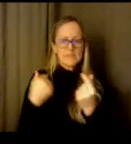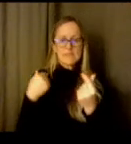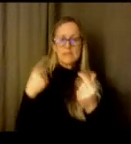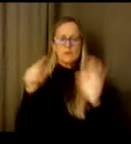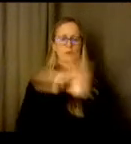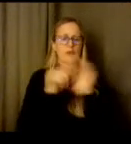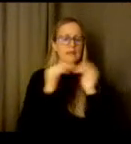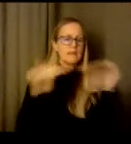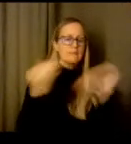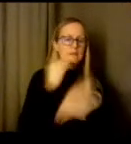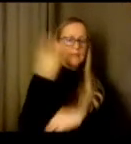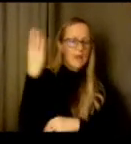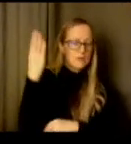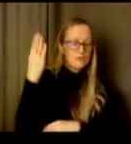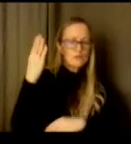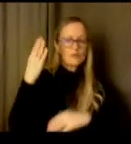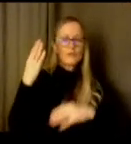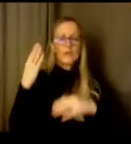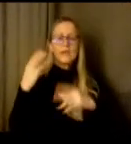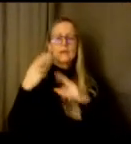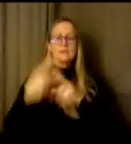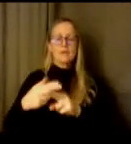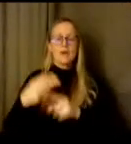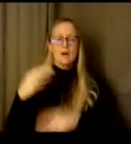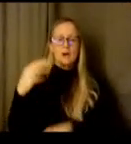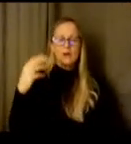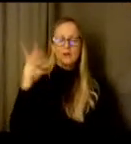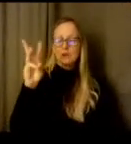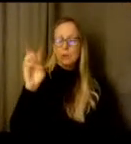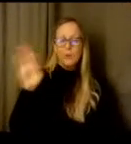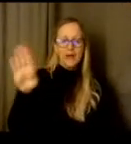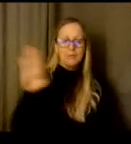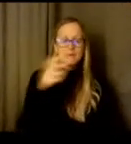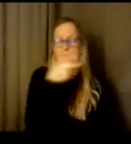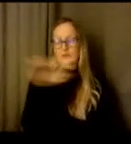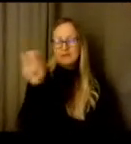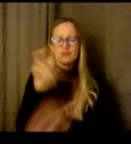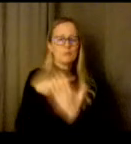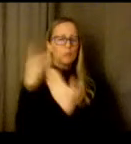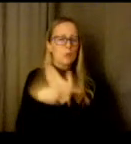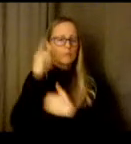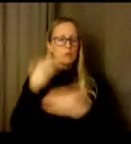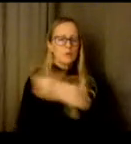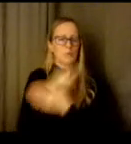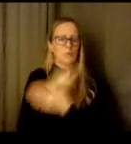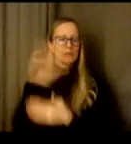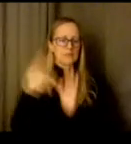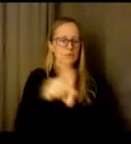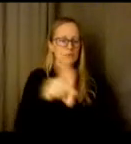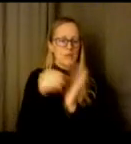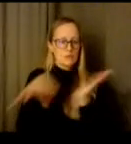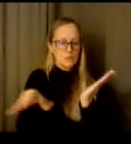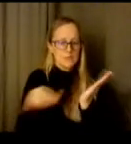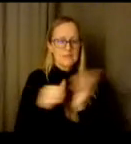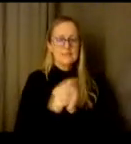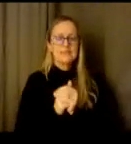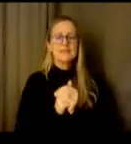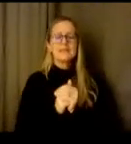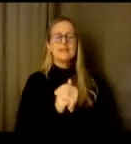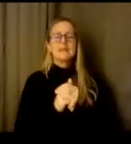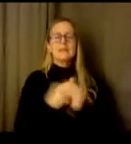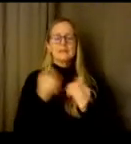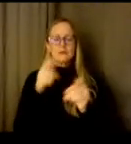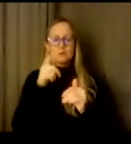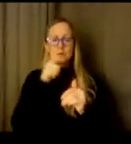everybody belongs. It's a transition program for our sixth graders coming in, our eighth graders mentoring and leading our sixth graders